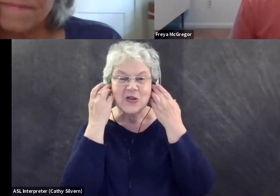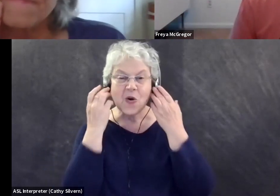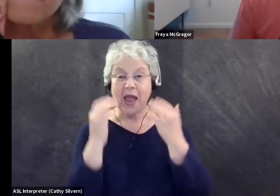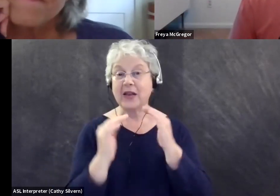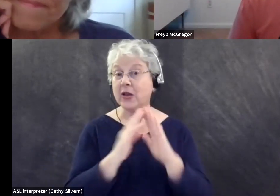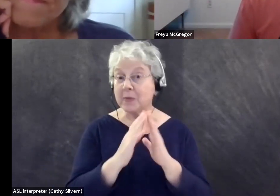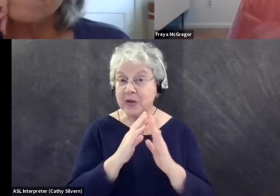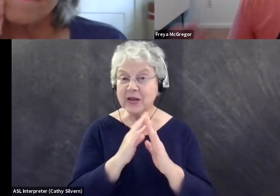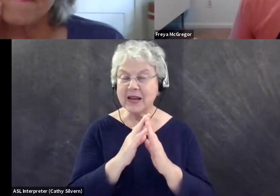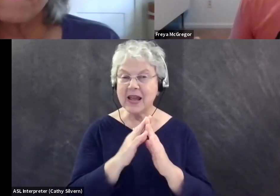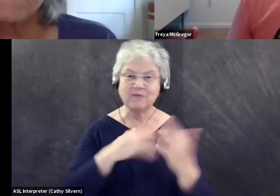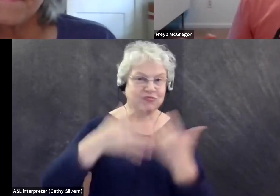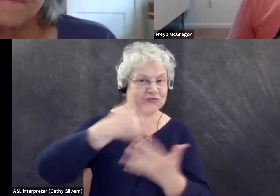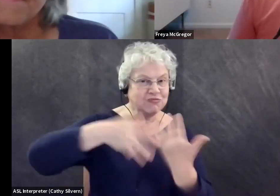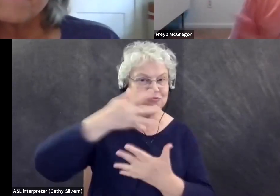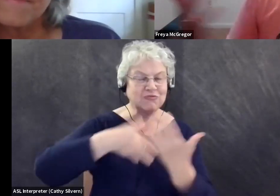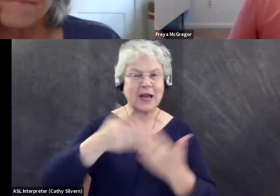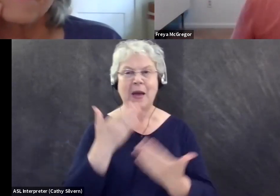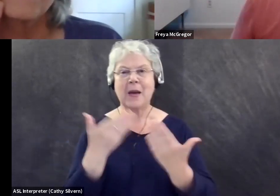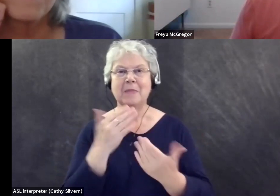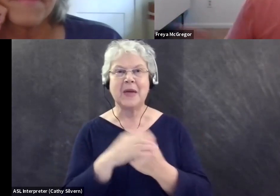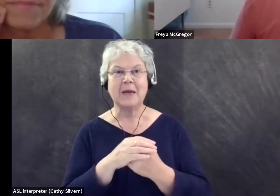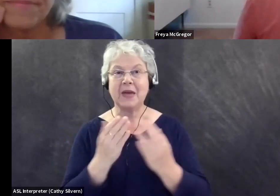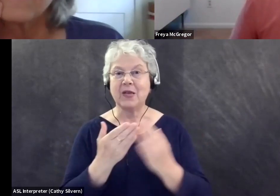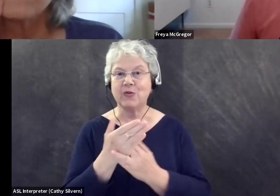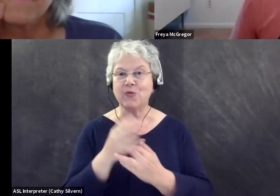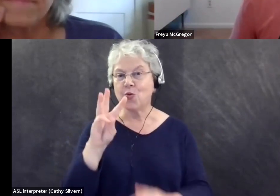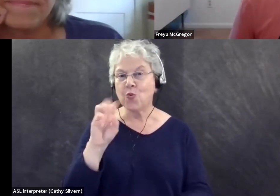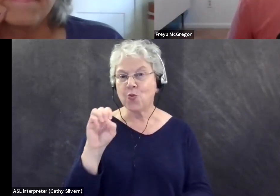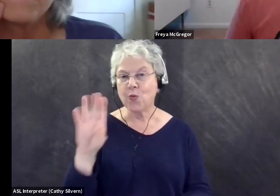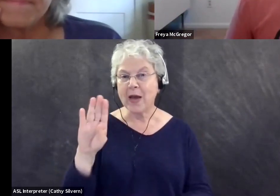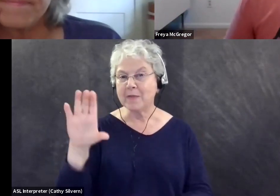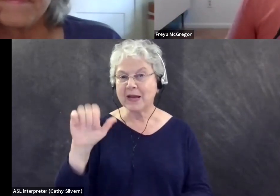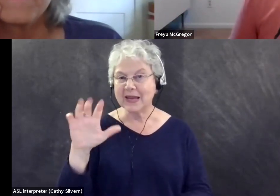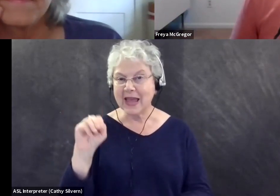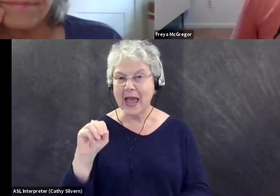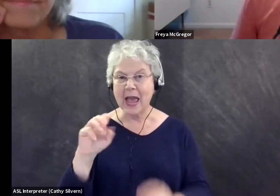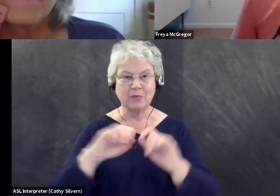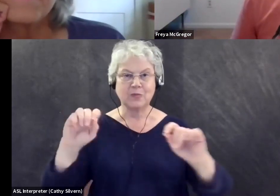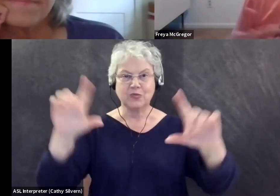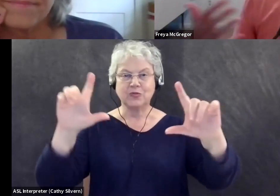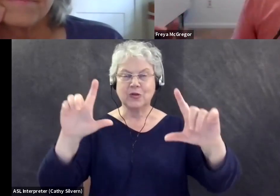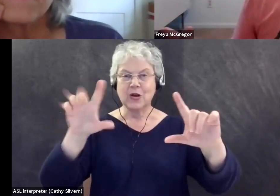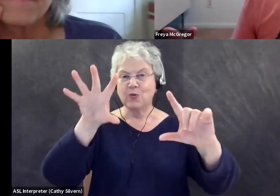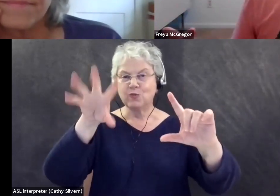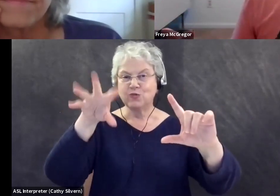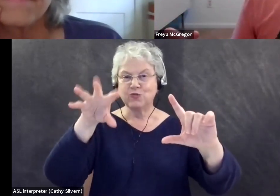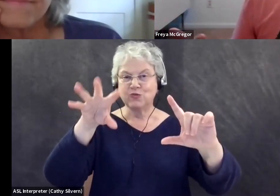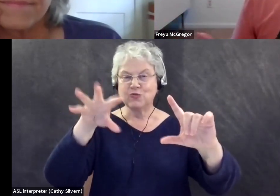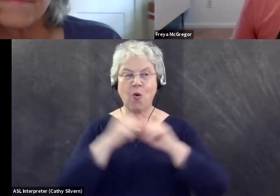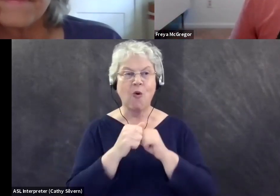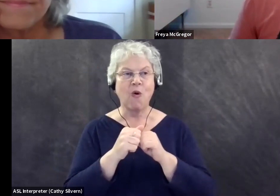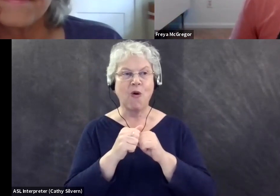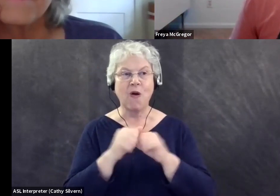um, maybe you bird through webcams, um, at your computer or on virtual field trips, or, um,